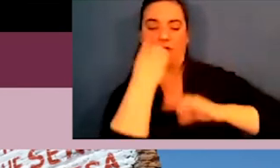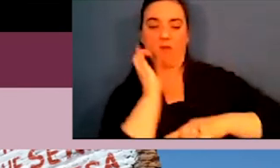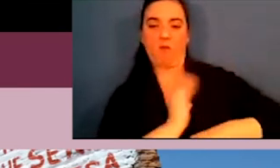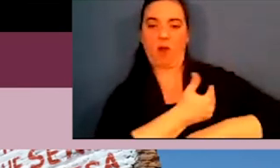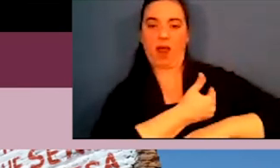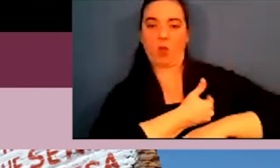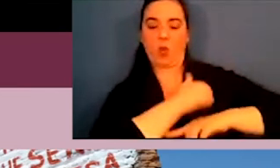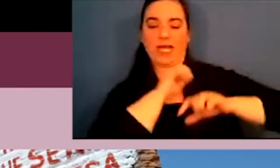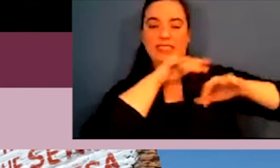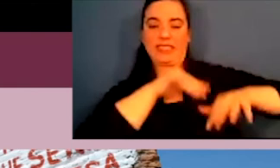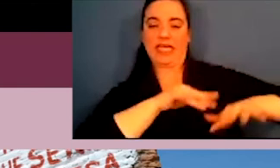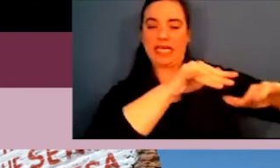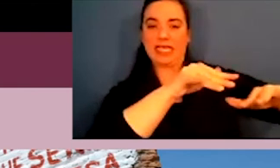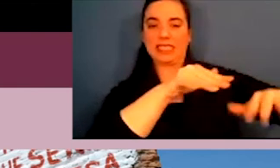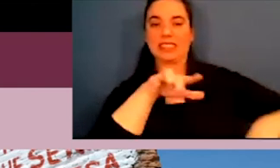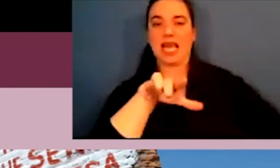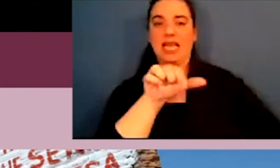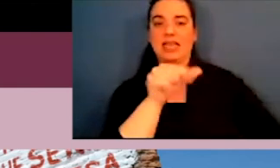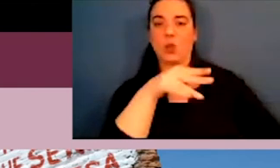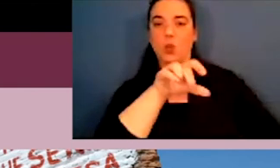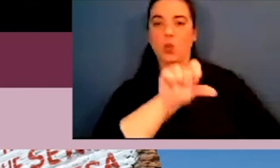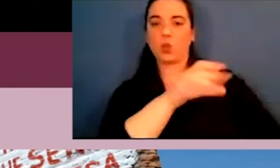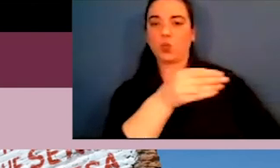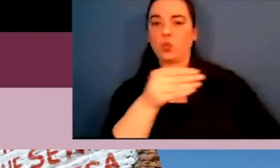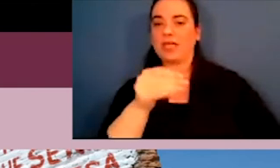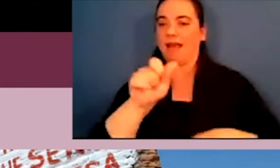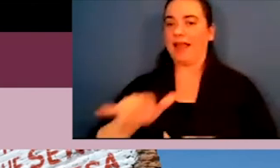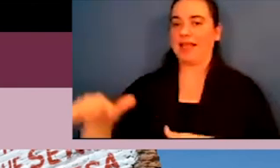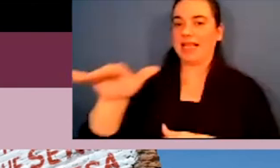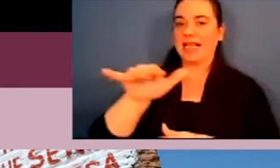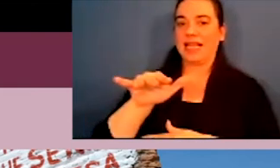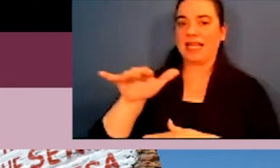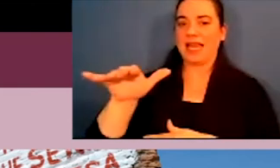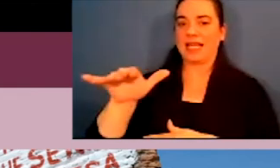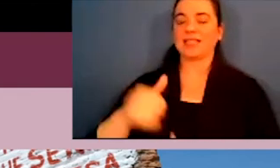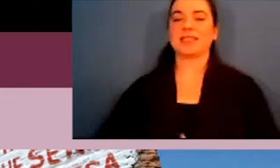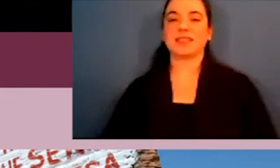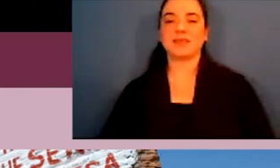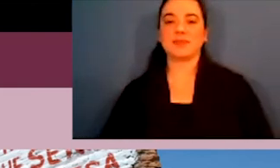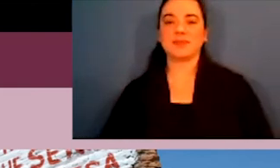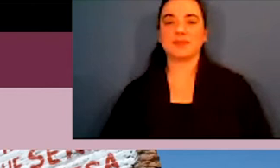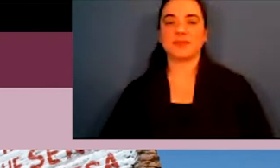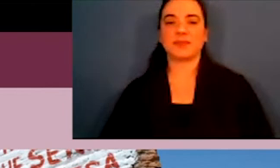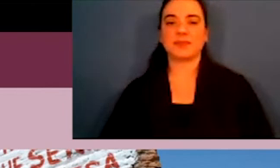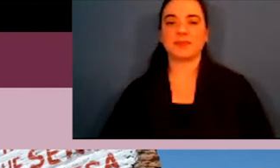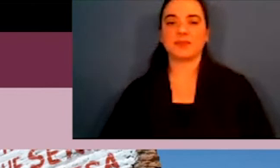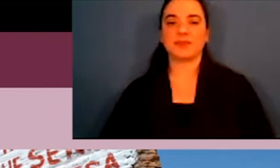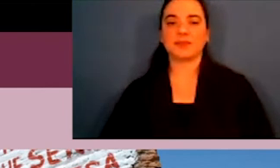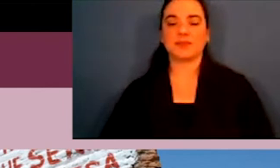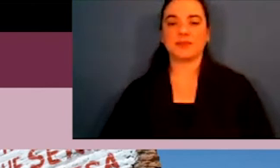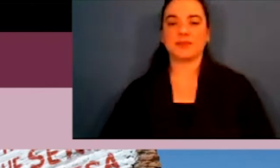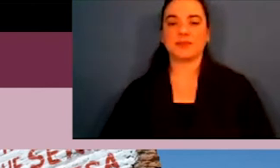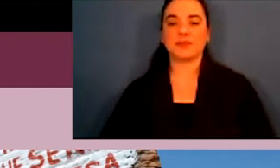what that says is united in the defense of our seas, lagoons, and lands.